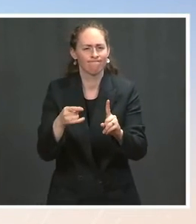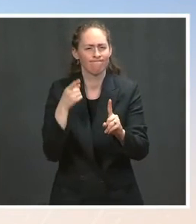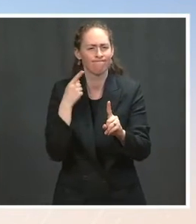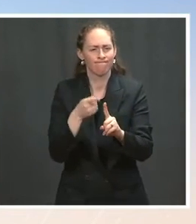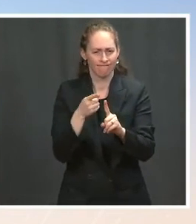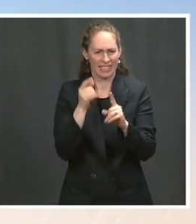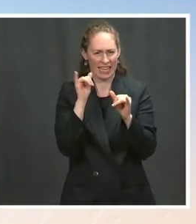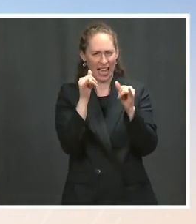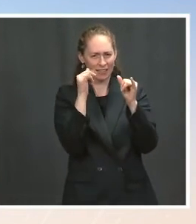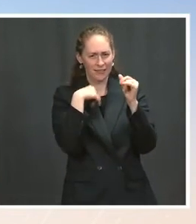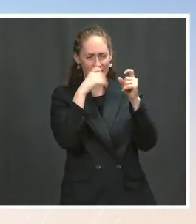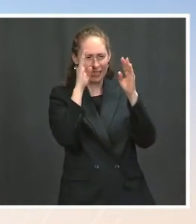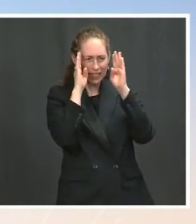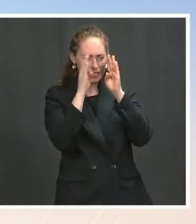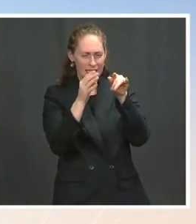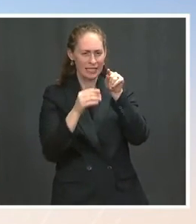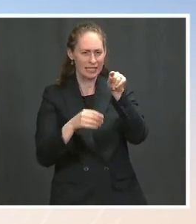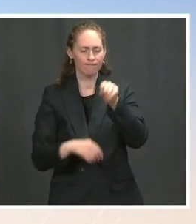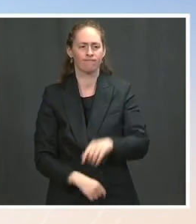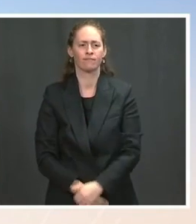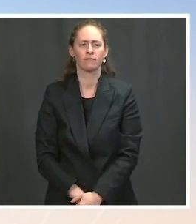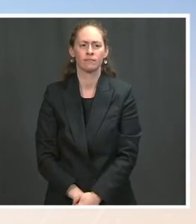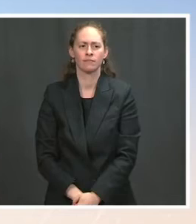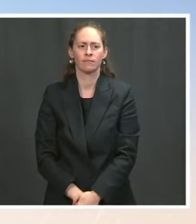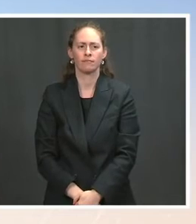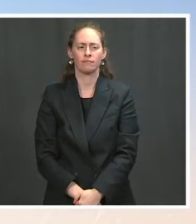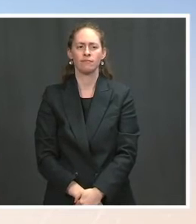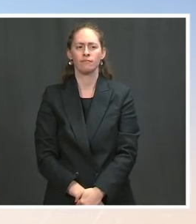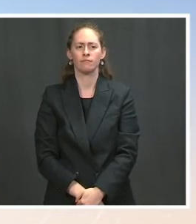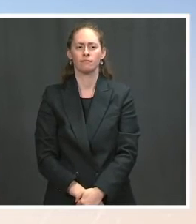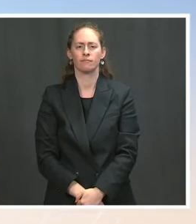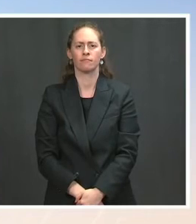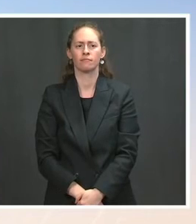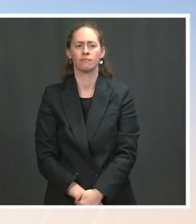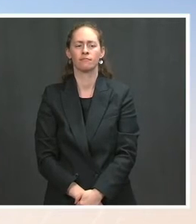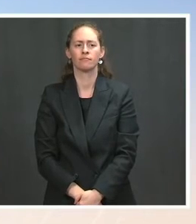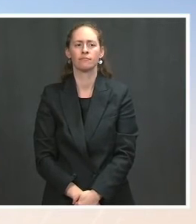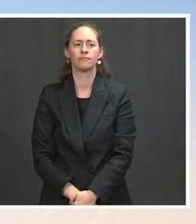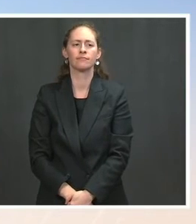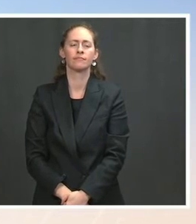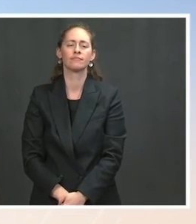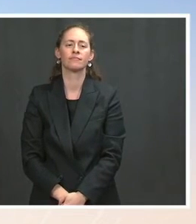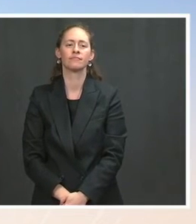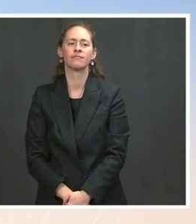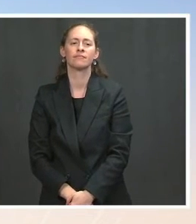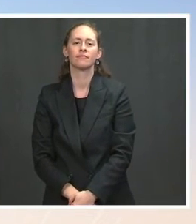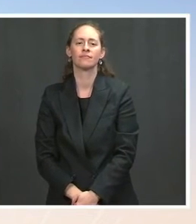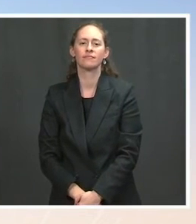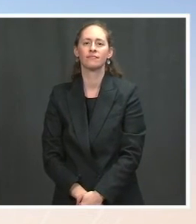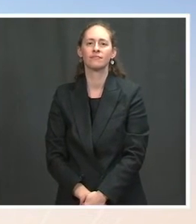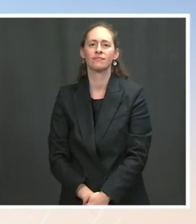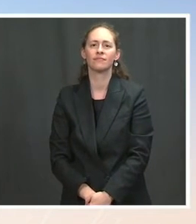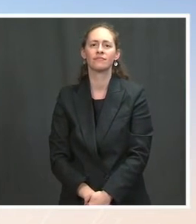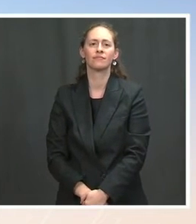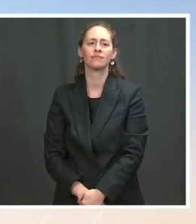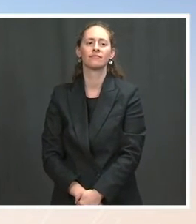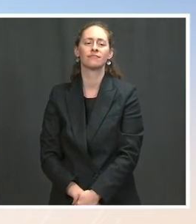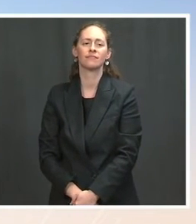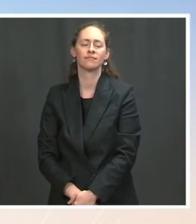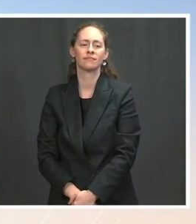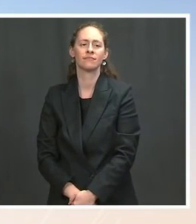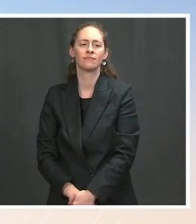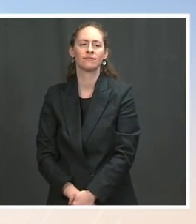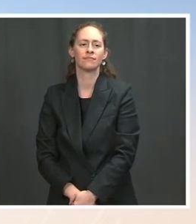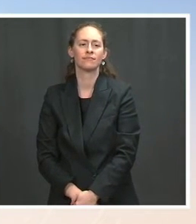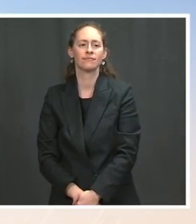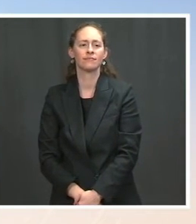and that's where we think our solution should be focused and just last one really quick the commerce secretary says the main reason that people are staying home is fear how